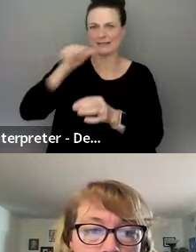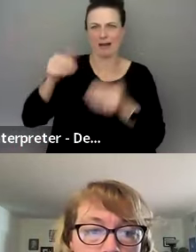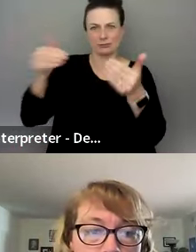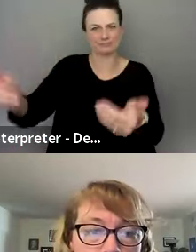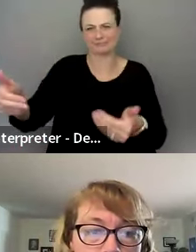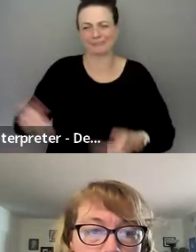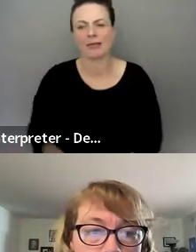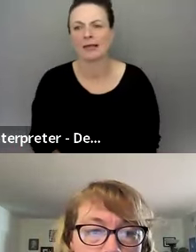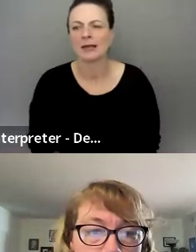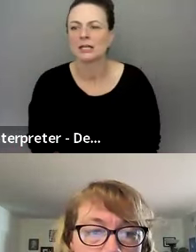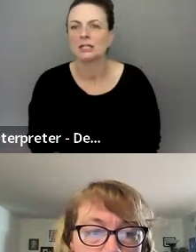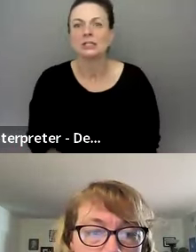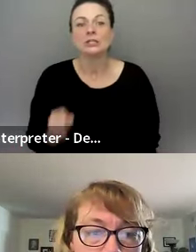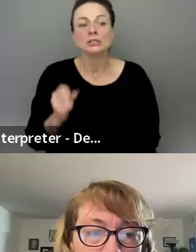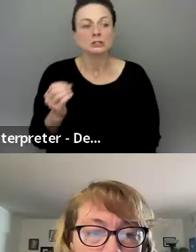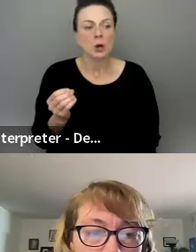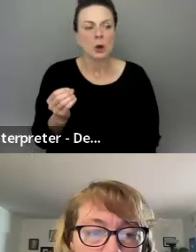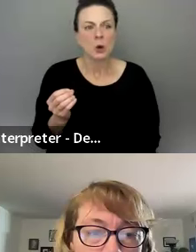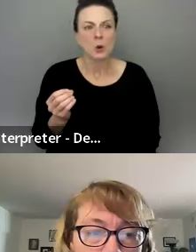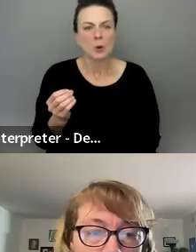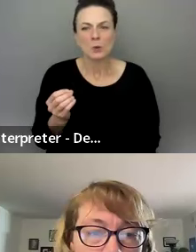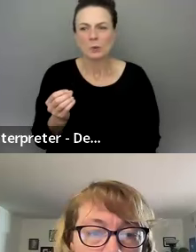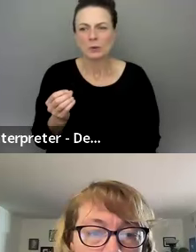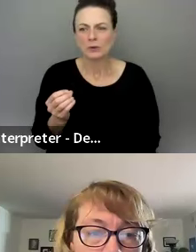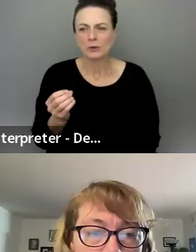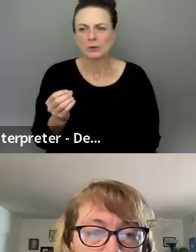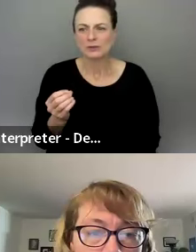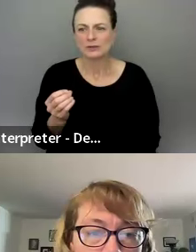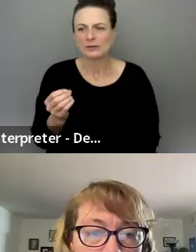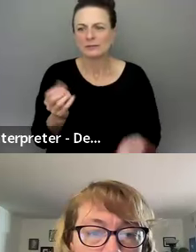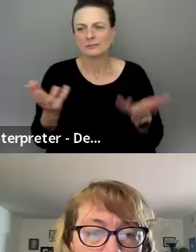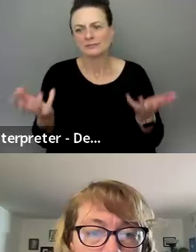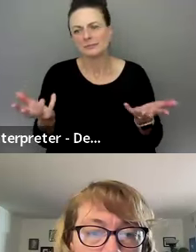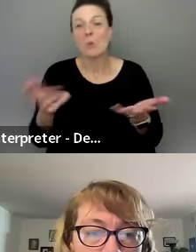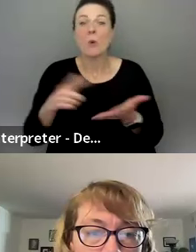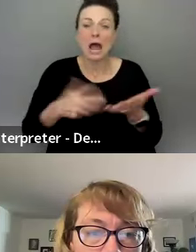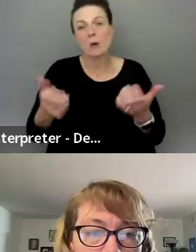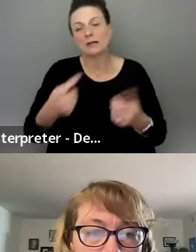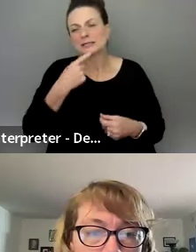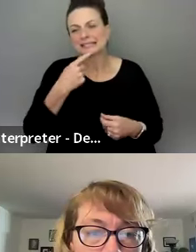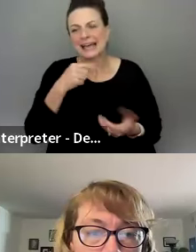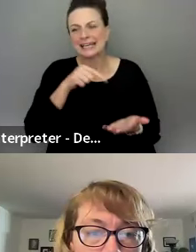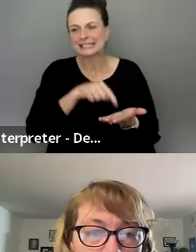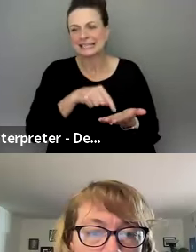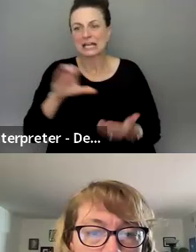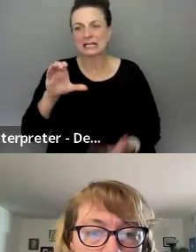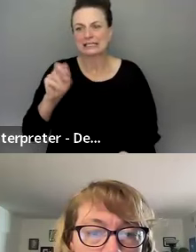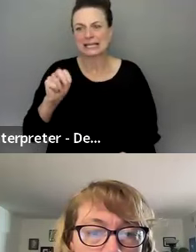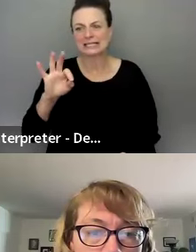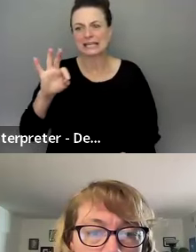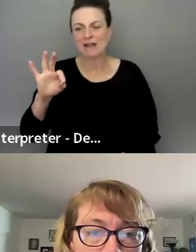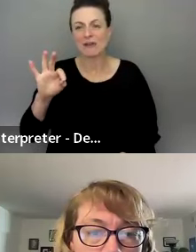So, so usually, uh, what the reviewer is saying is that this should be on the CNCF blog.